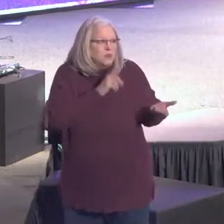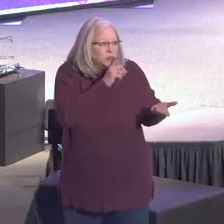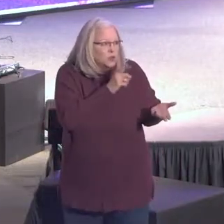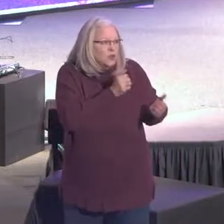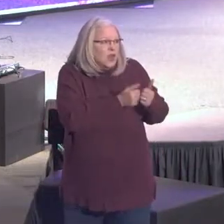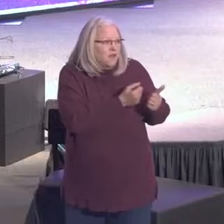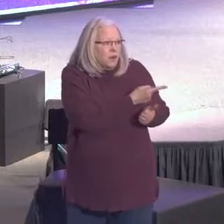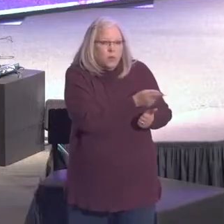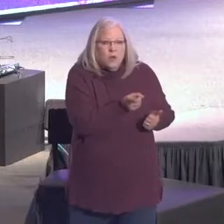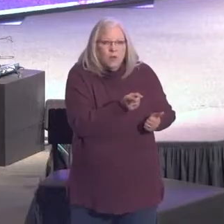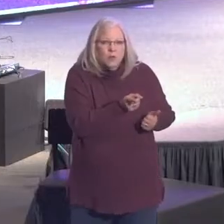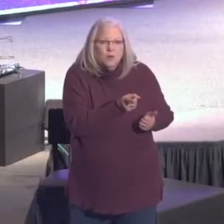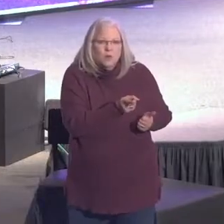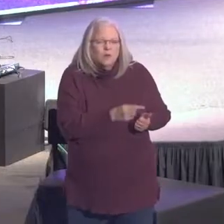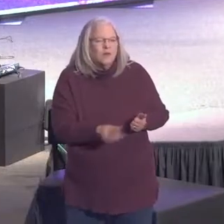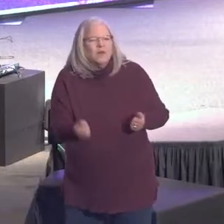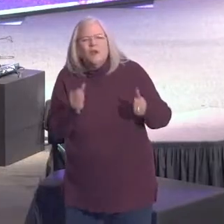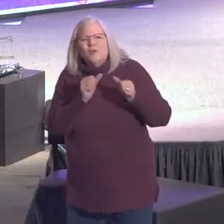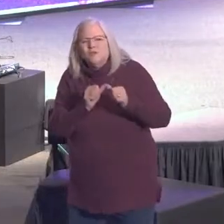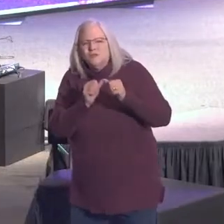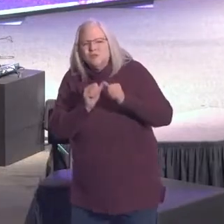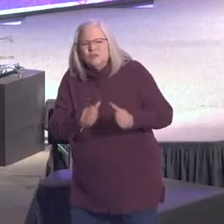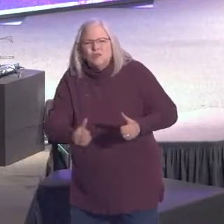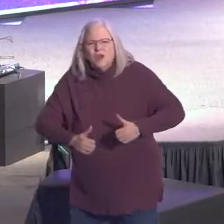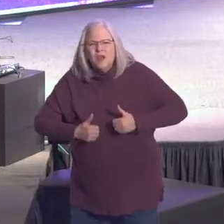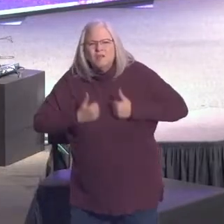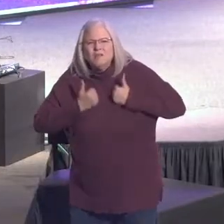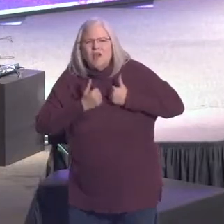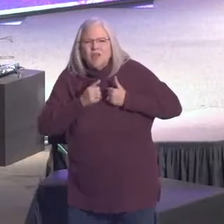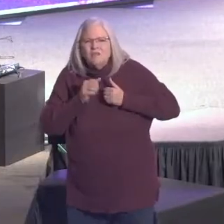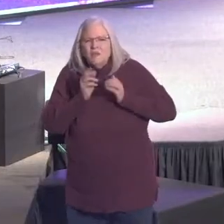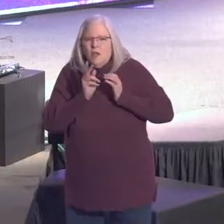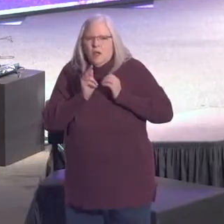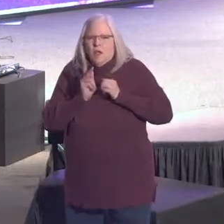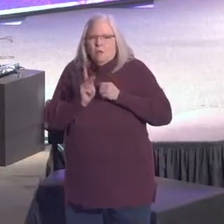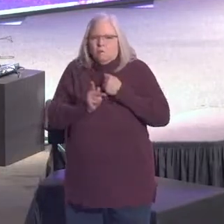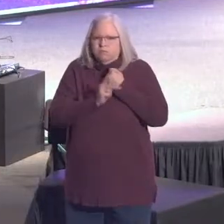us, that we spend our lifetime trying to keep secret